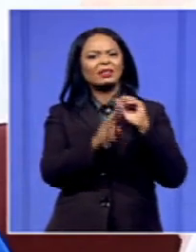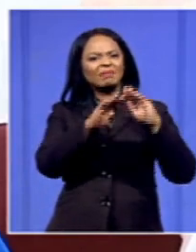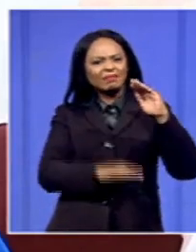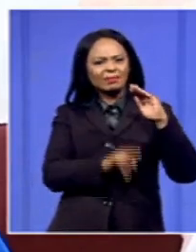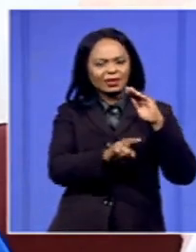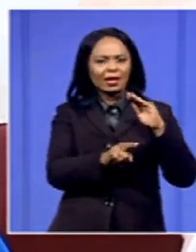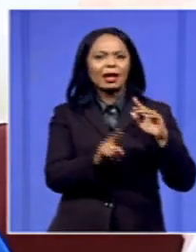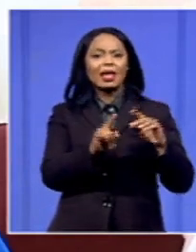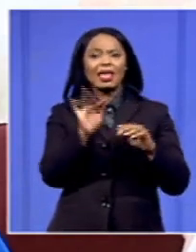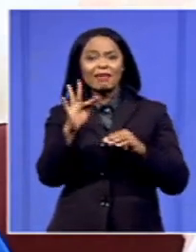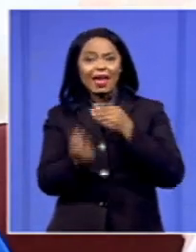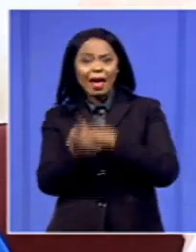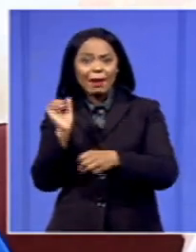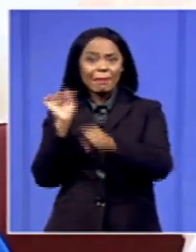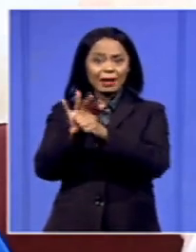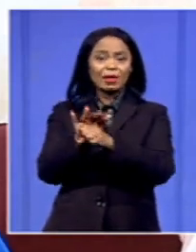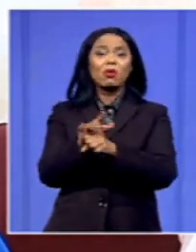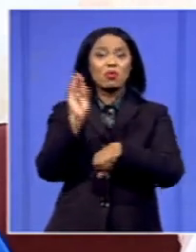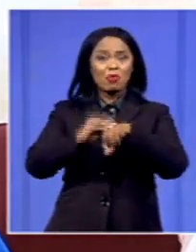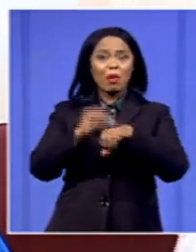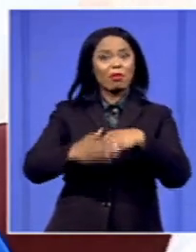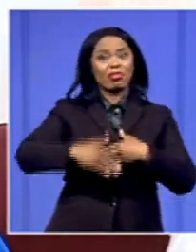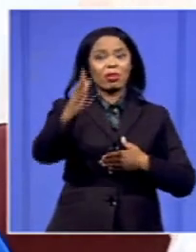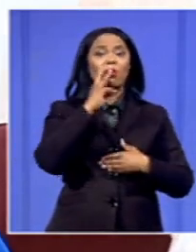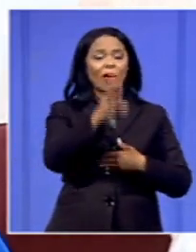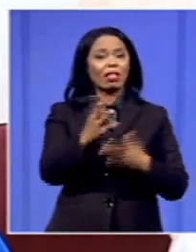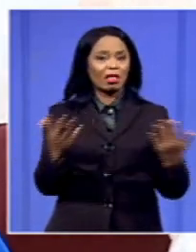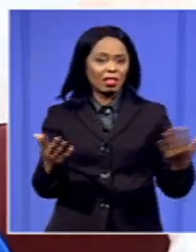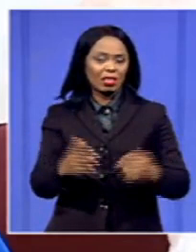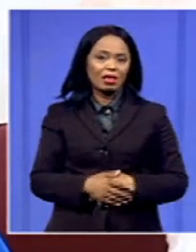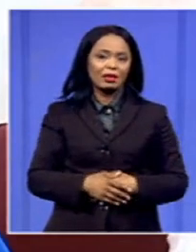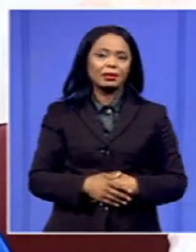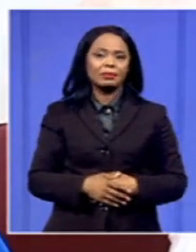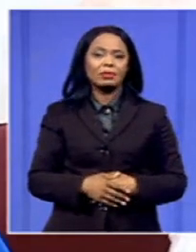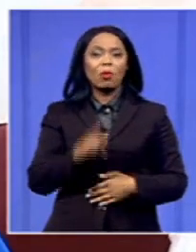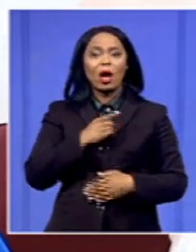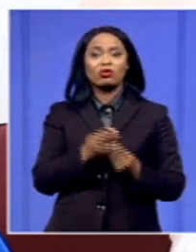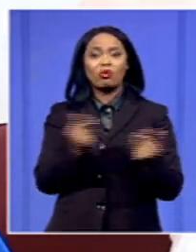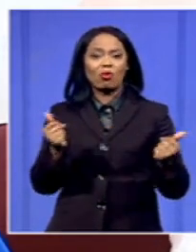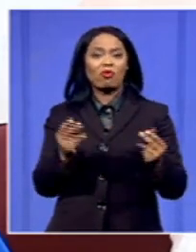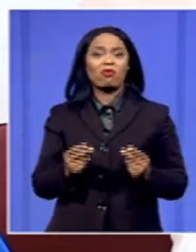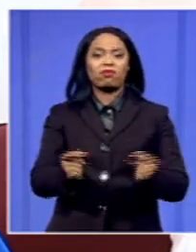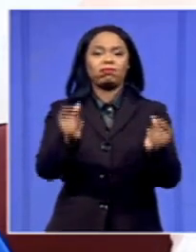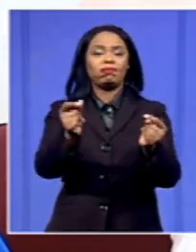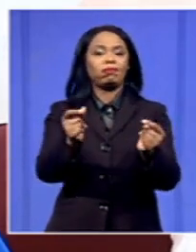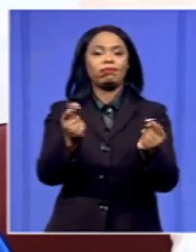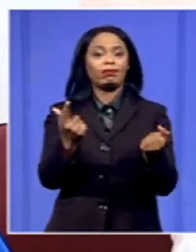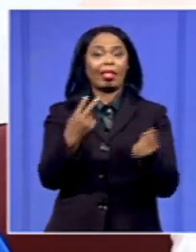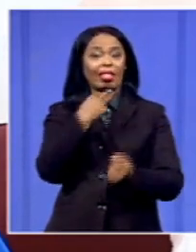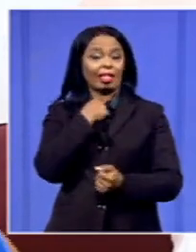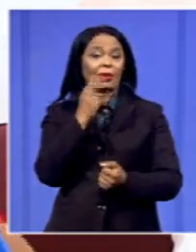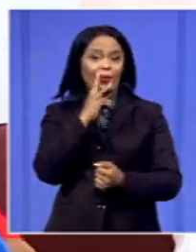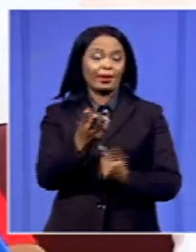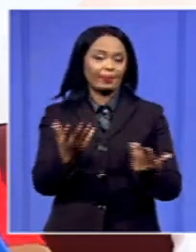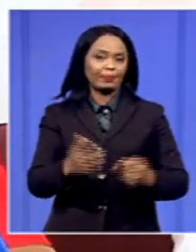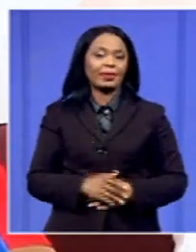pandemic, we will be faced with a bigger problem, in that we will not be able to respond adequately to the pandemic that we